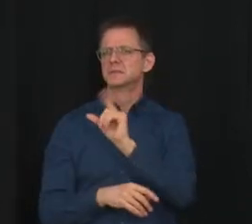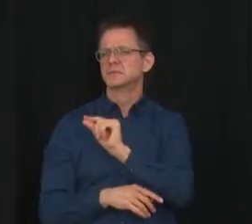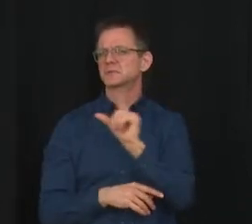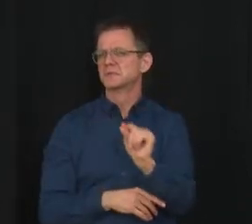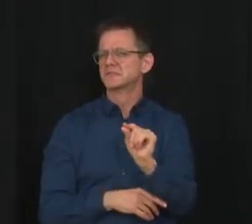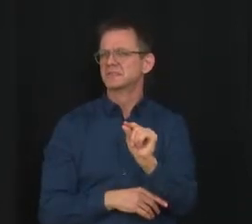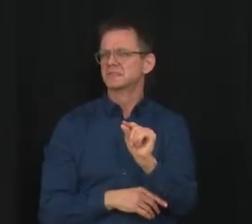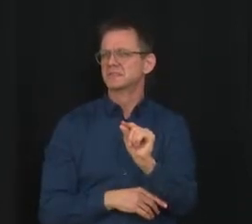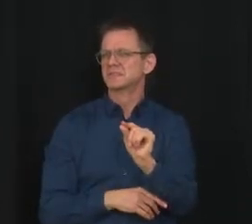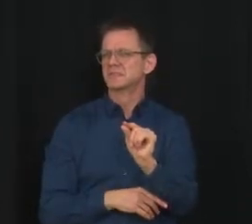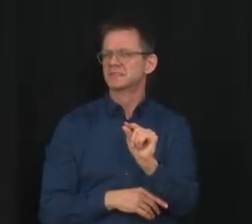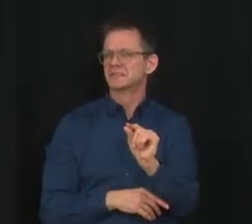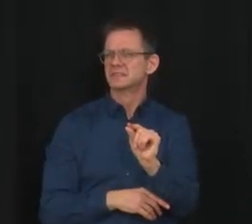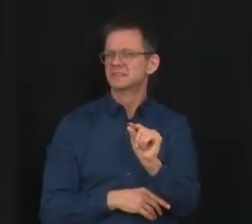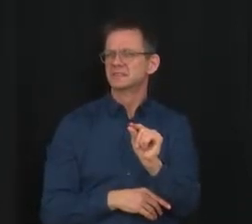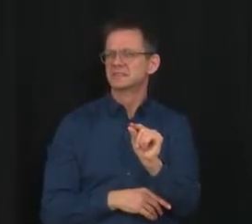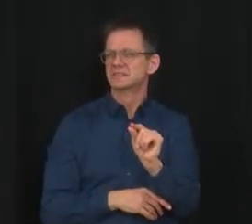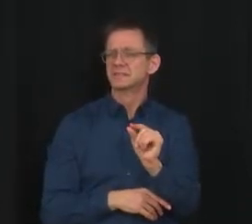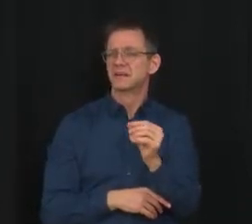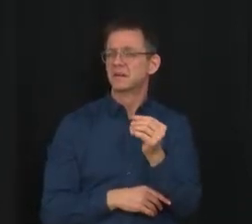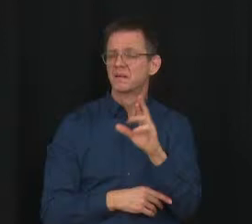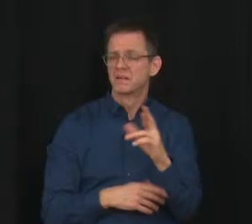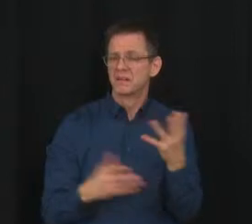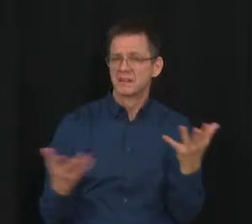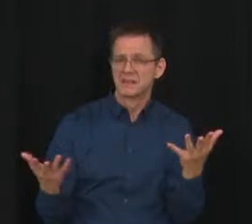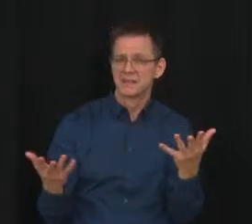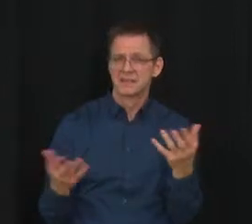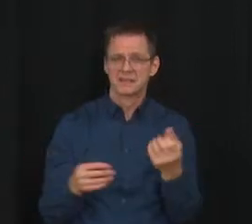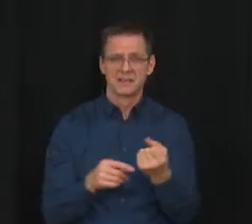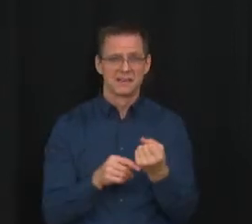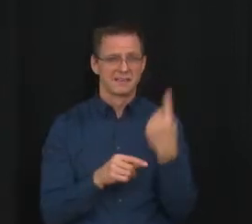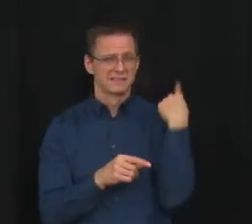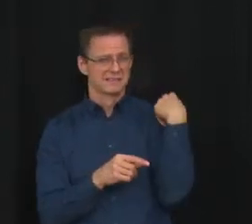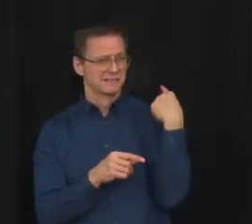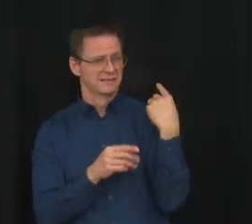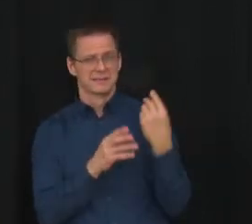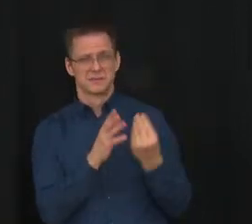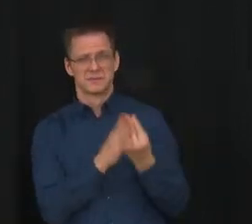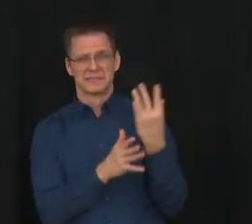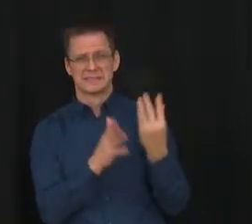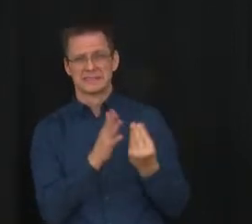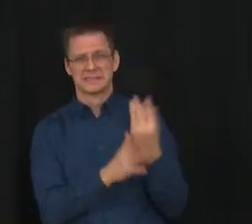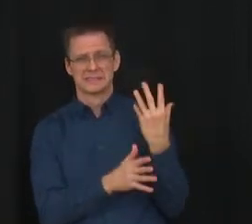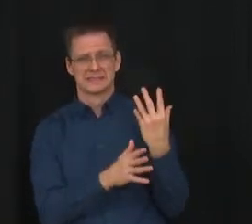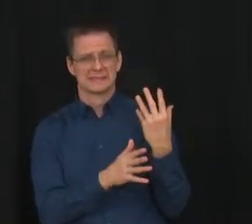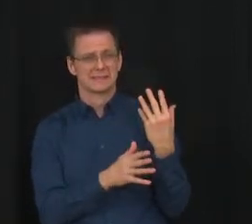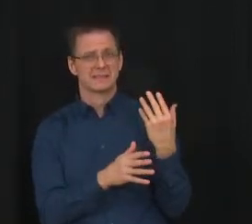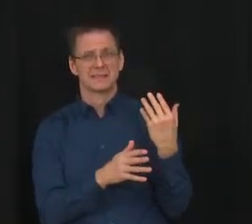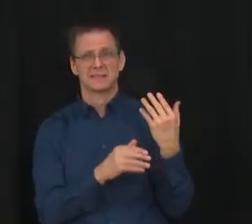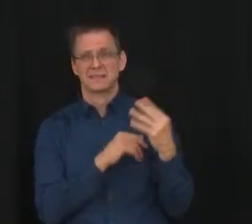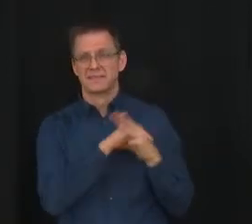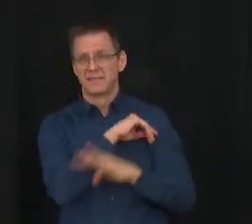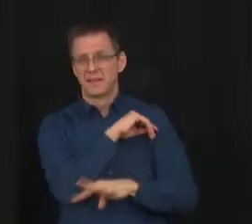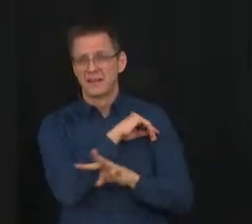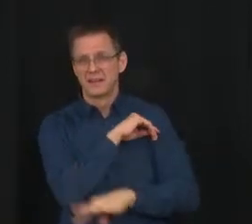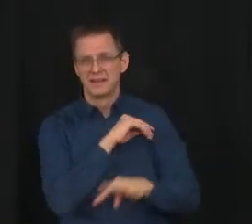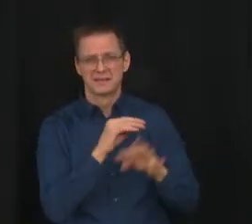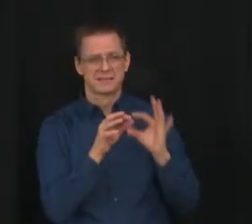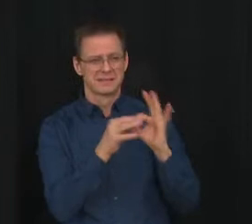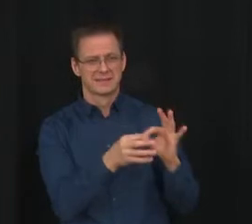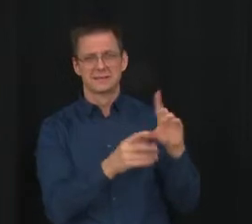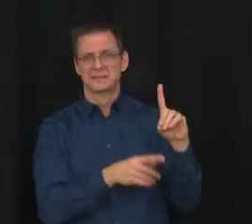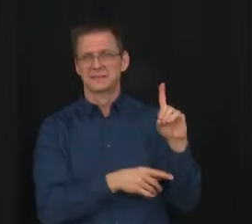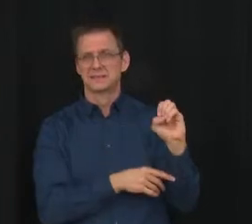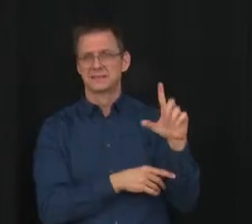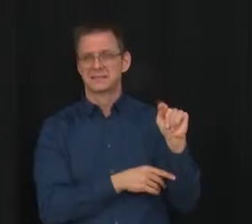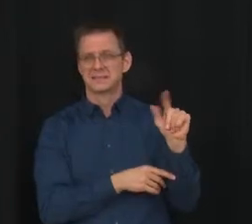Delta last spring and this fall? How safe relatively are the